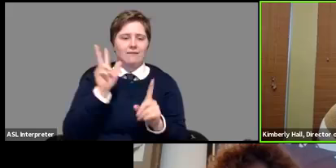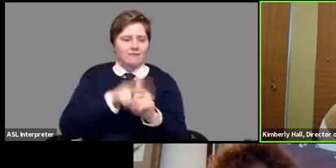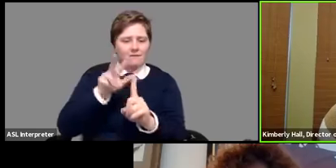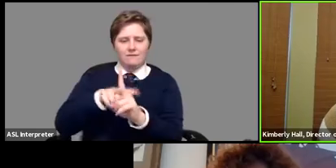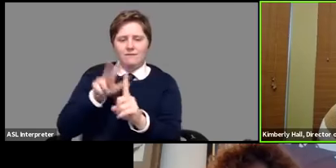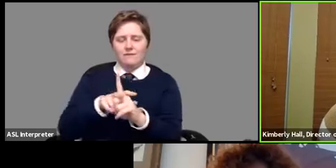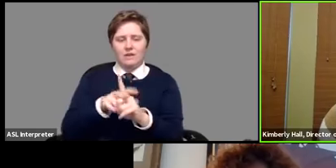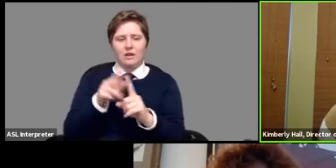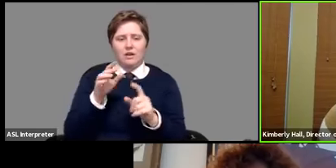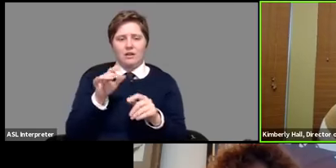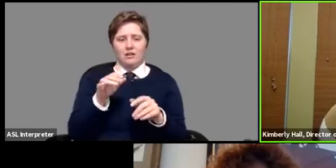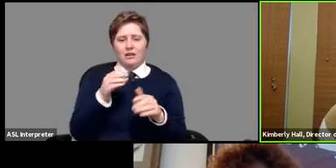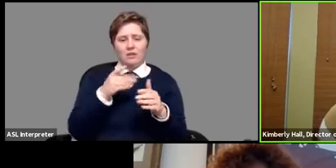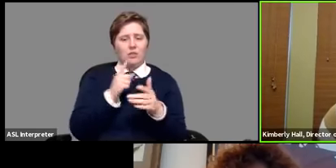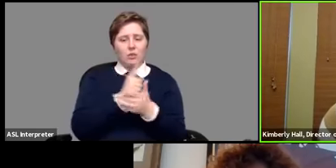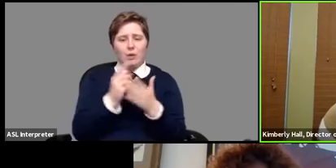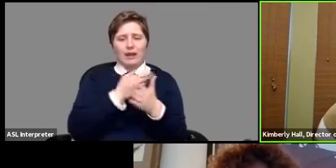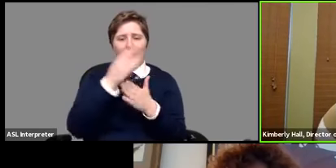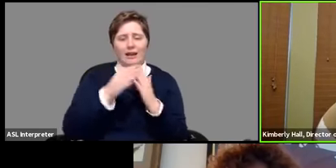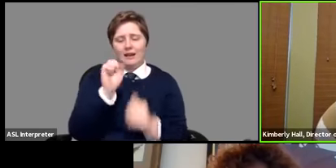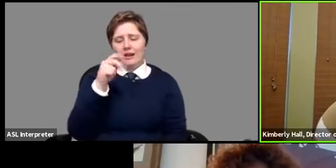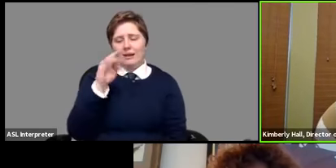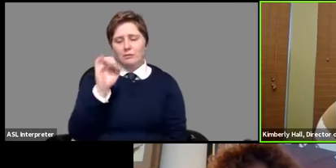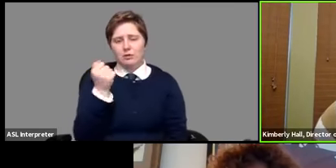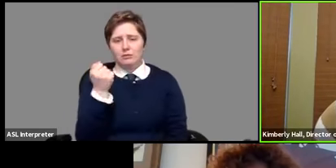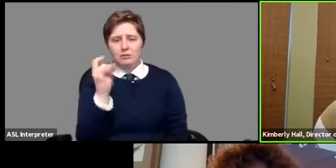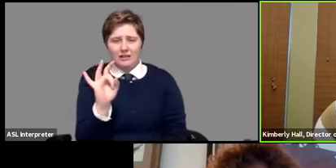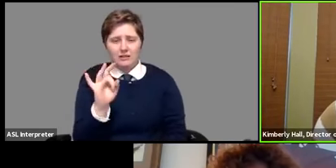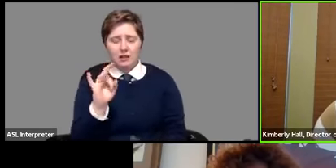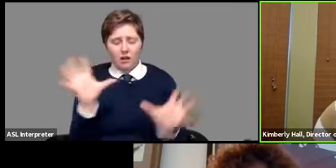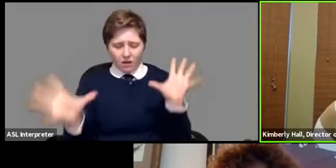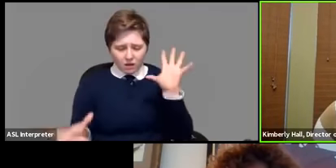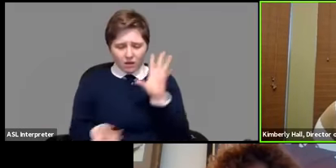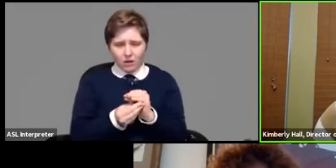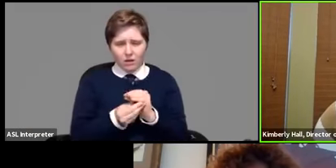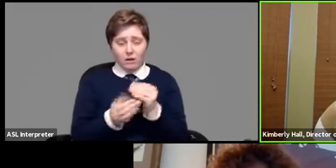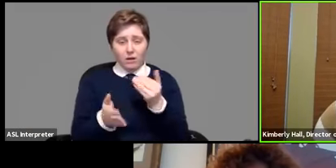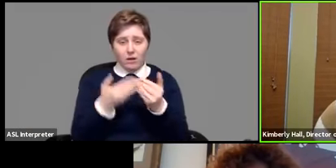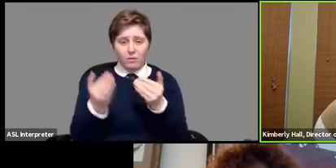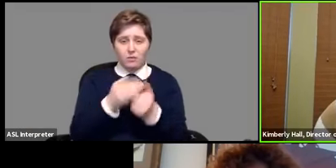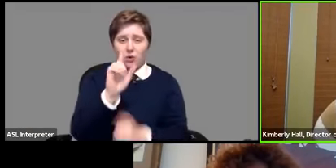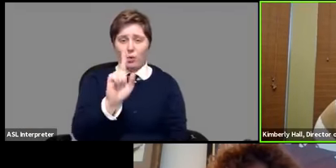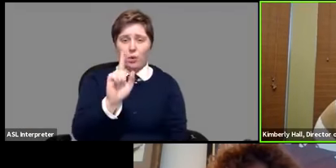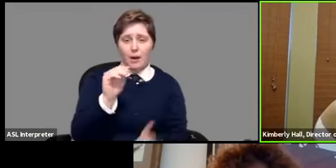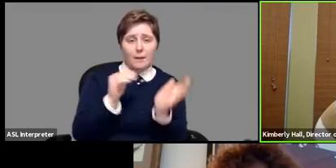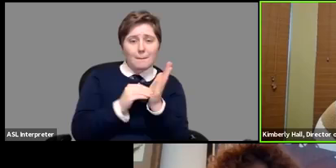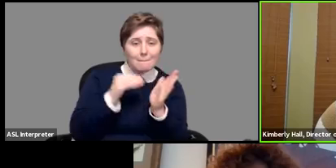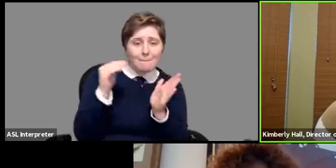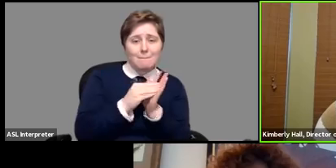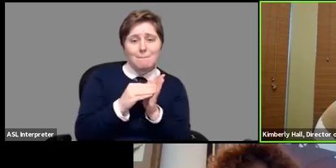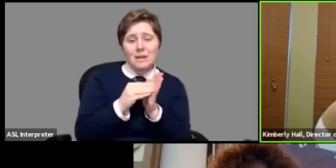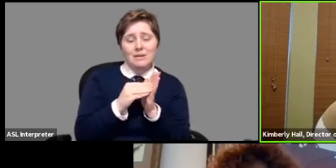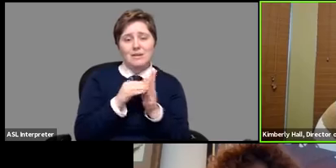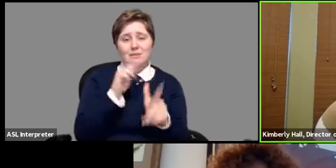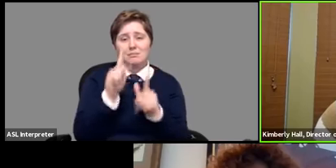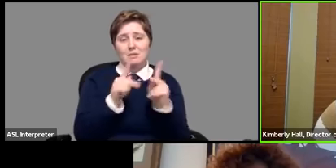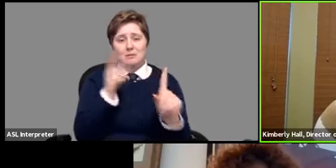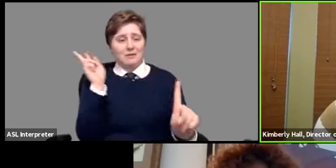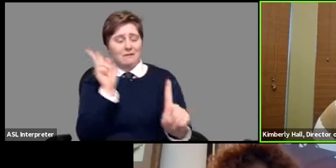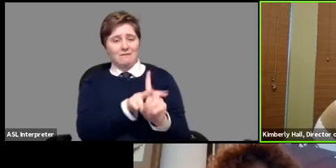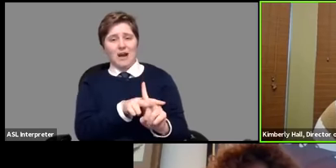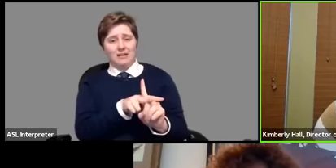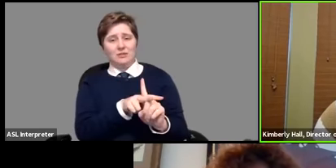week ending april in 18 which brings our total to nearly 1 million individuals who have filed